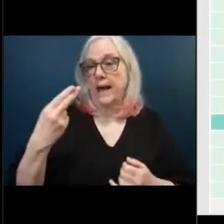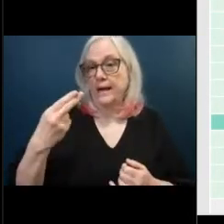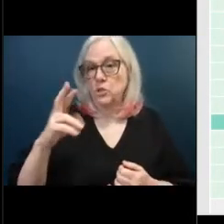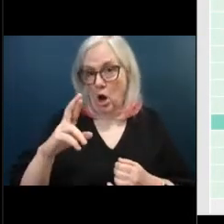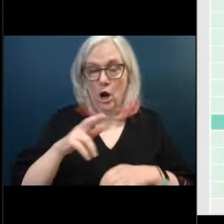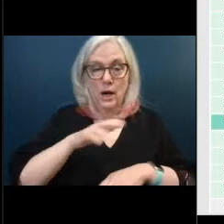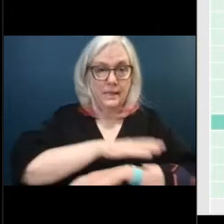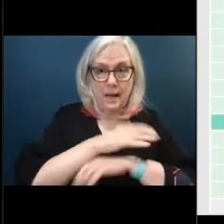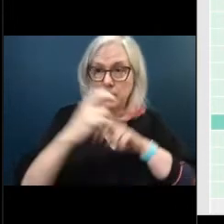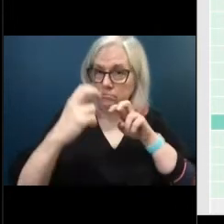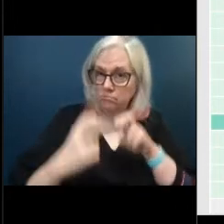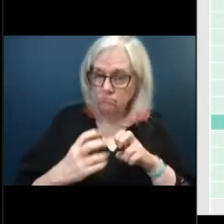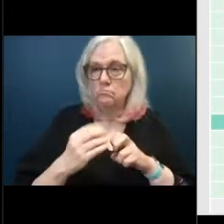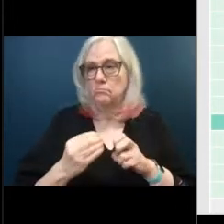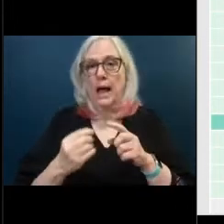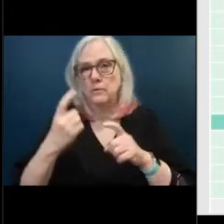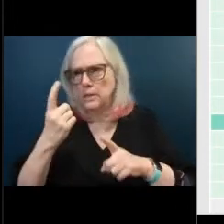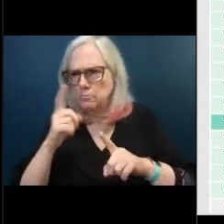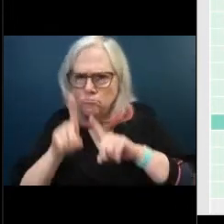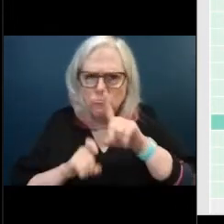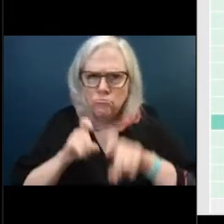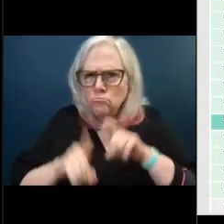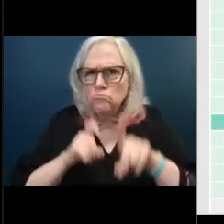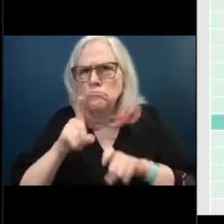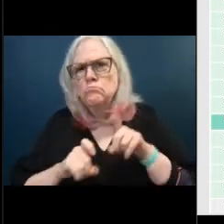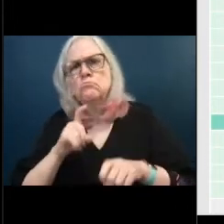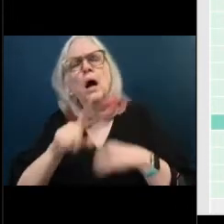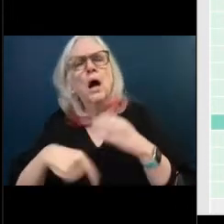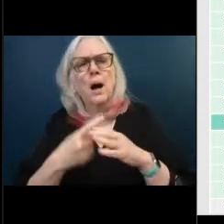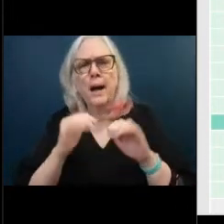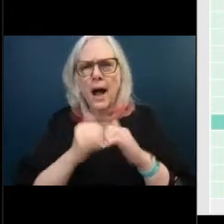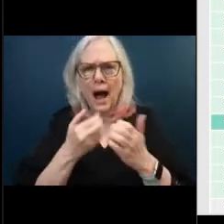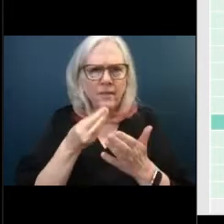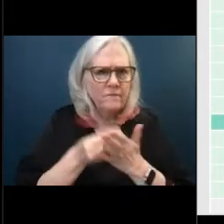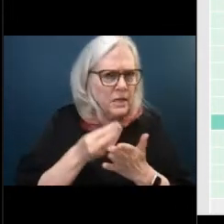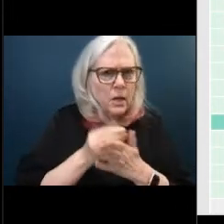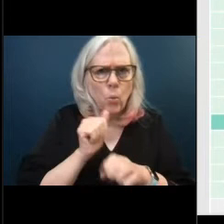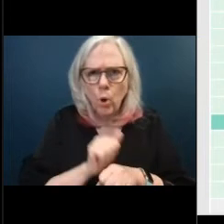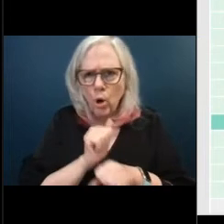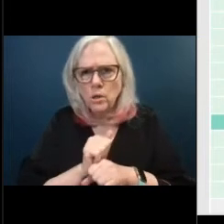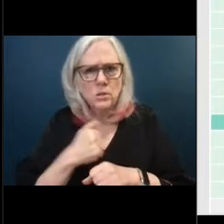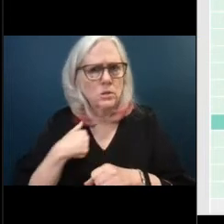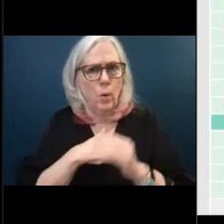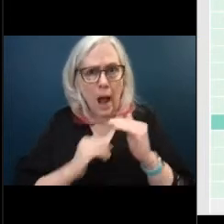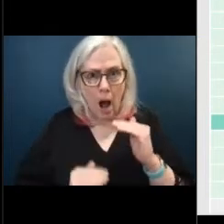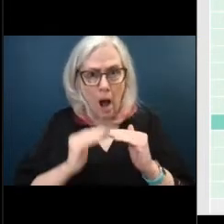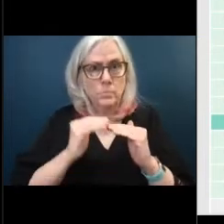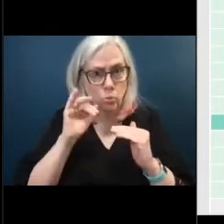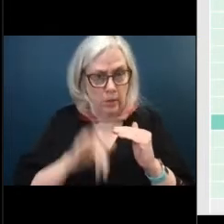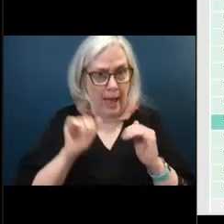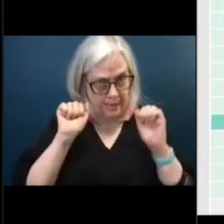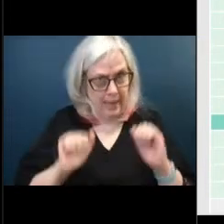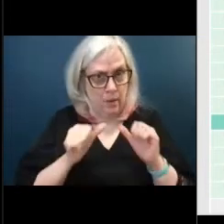all those questions that i had about okay how does this funding work and are we there and is it going to be sustainable and the answer is yes